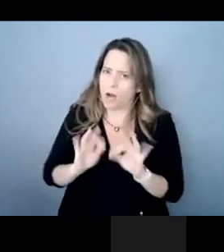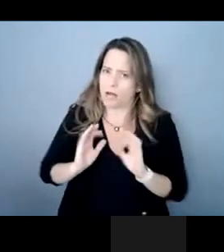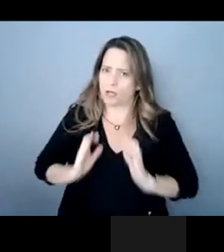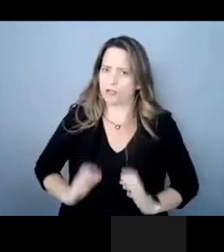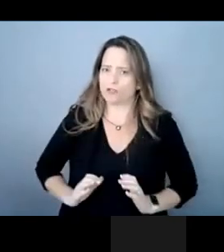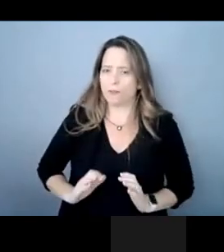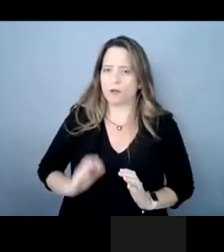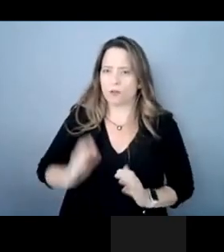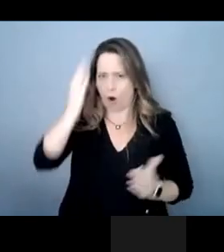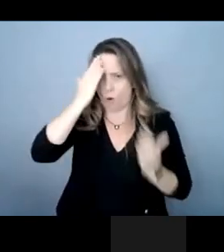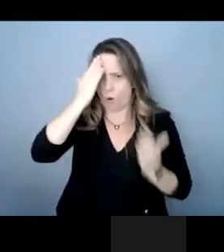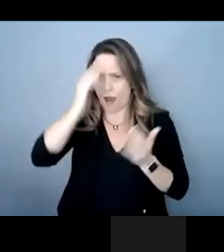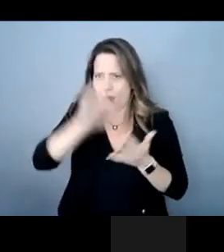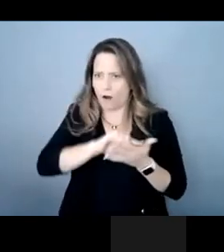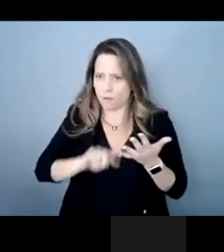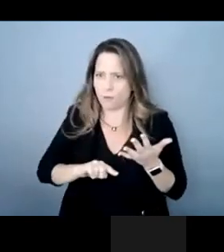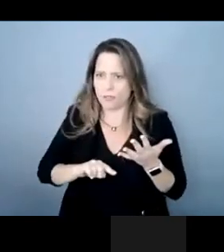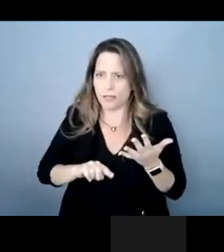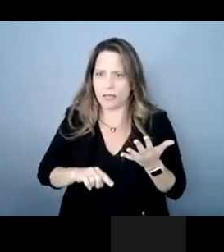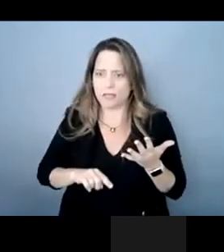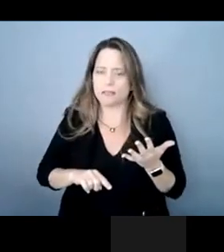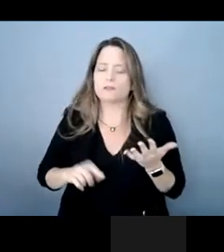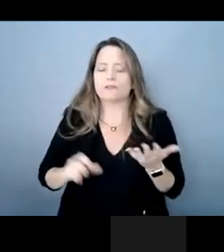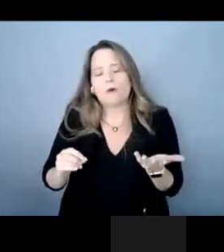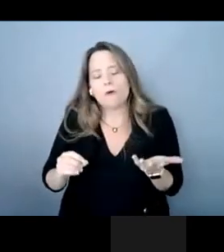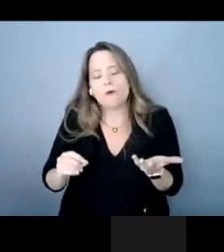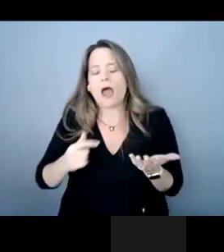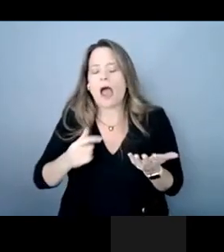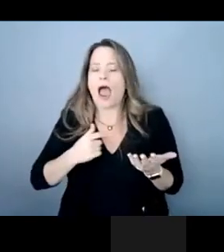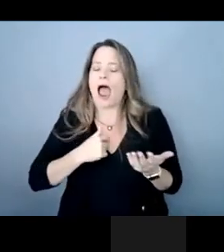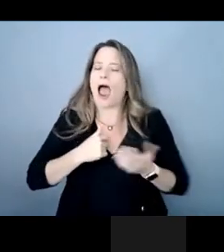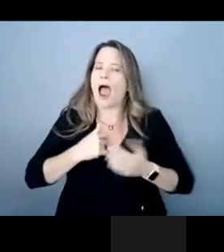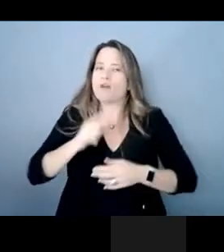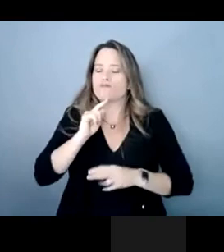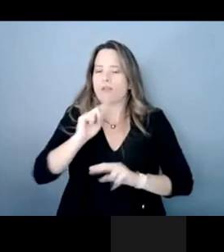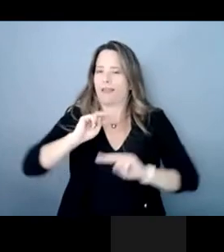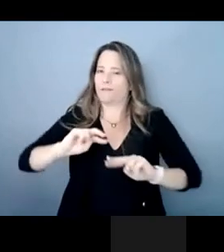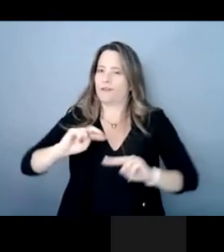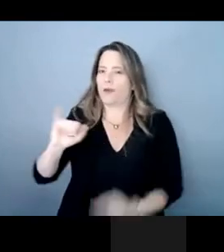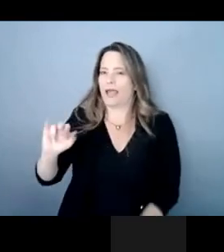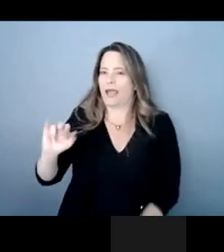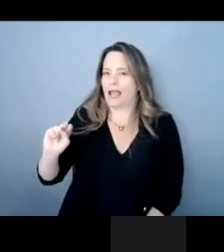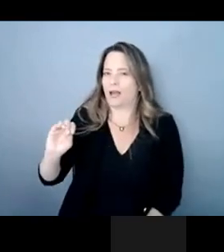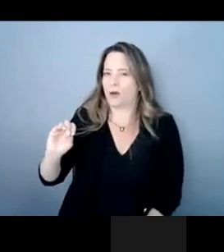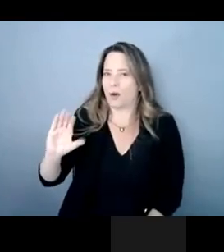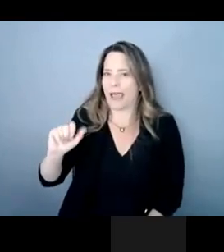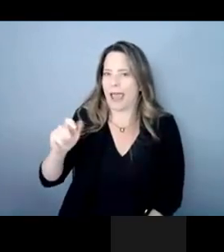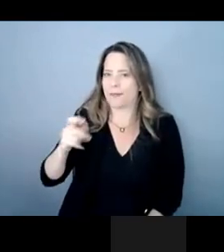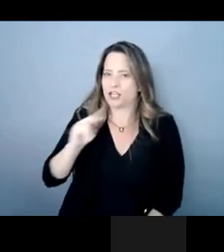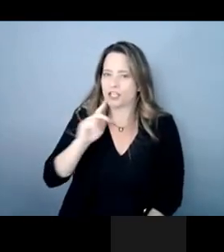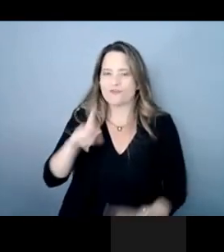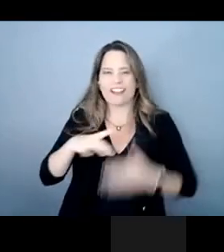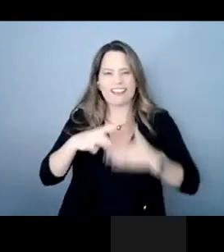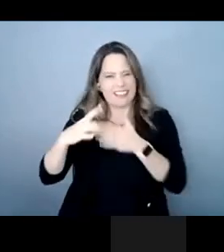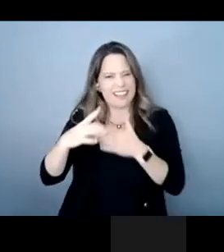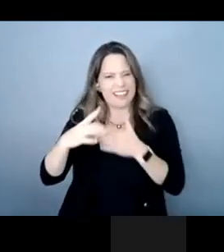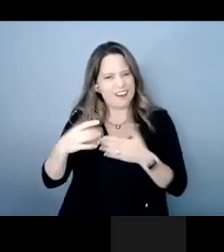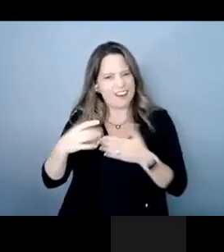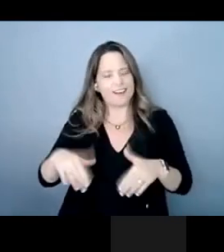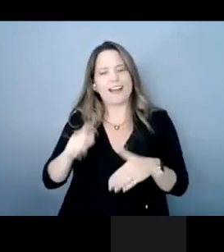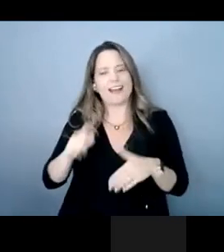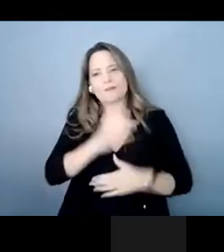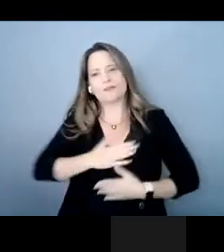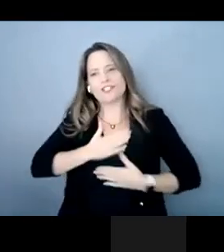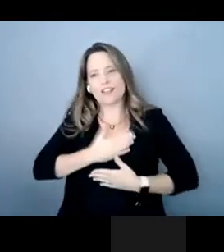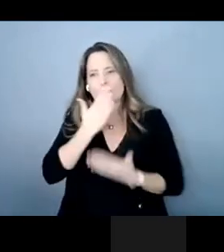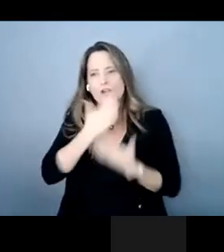and so i just look at innocaption is really leading the way in a lot of these areas and i appreciate the good work that you do